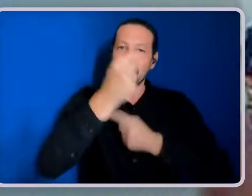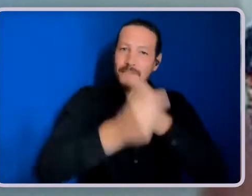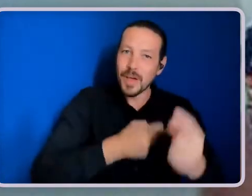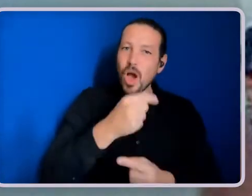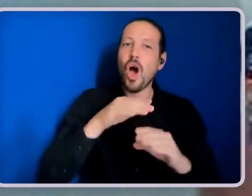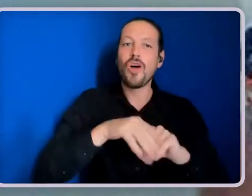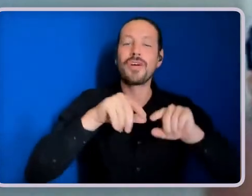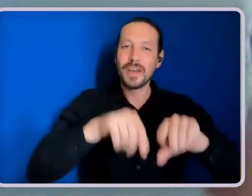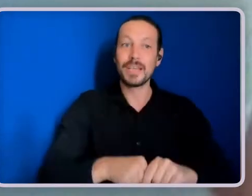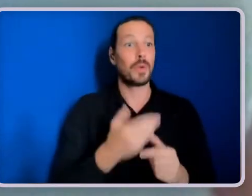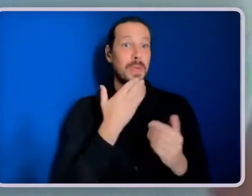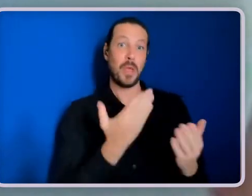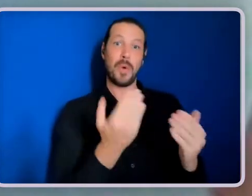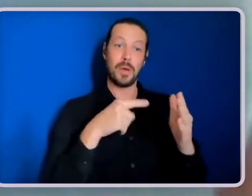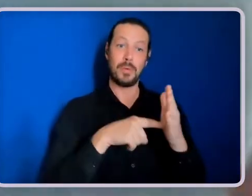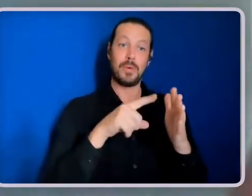works, please welcome Theresa McCullough.